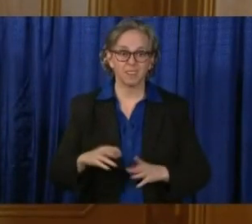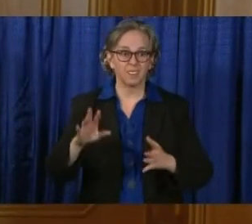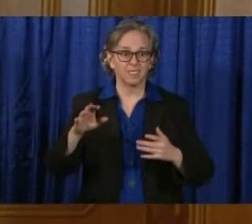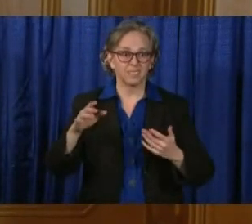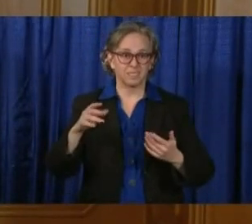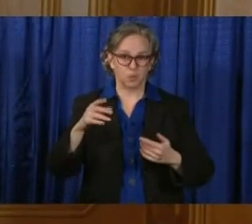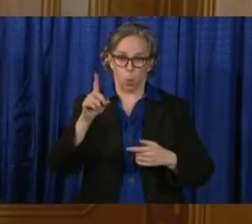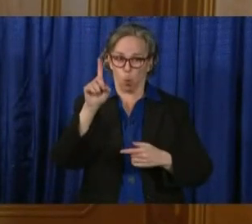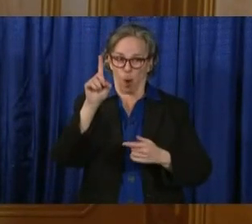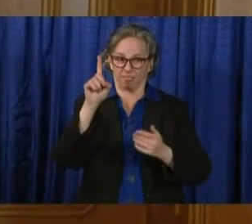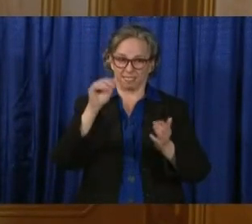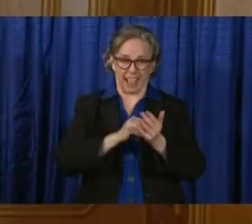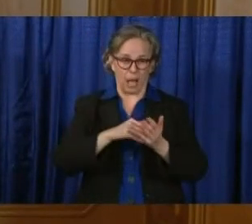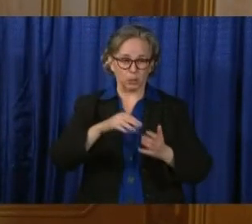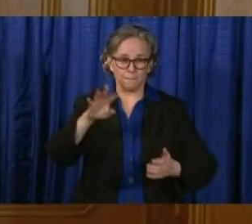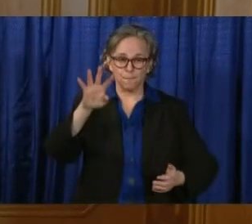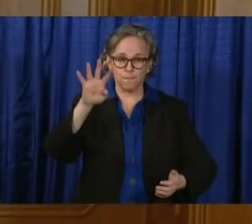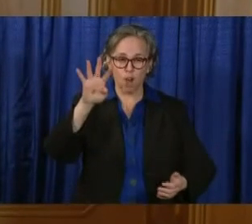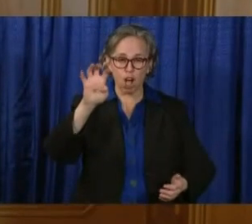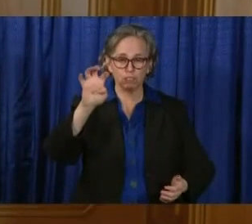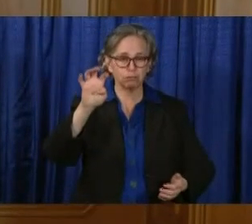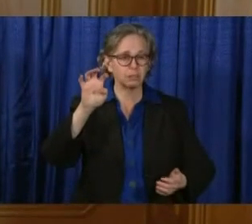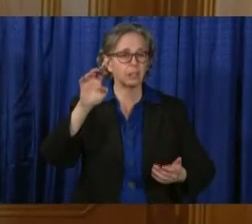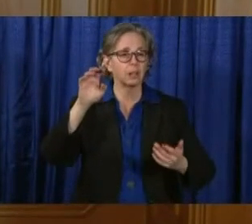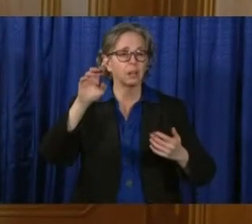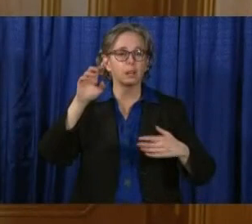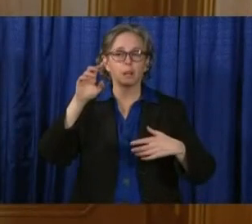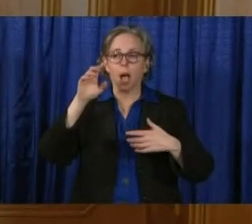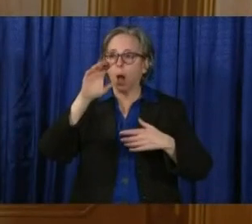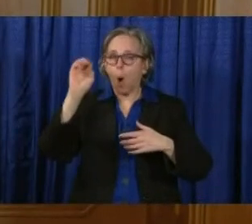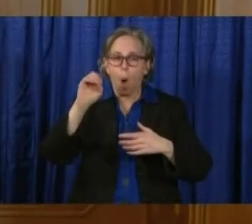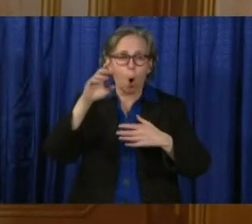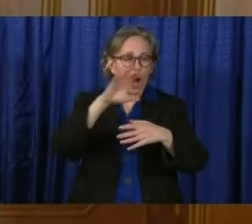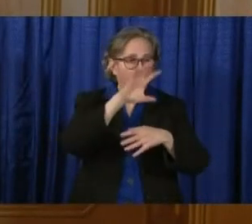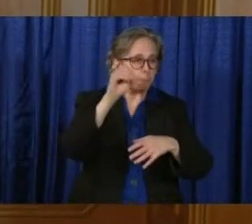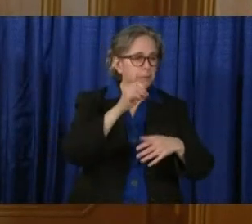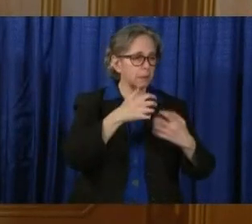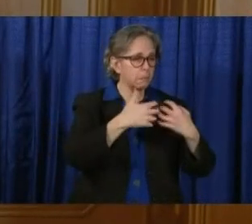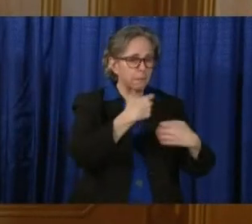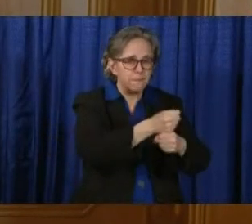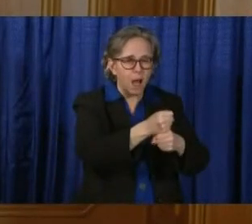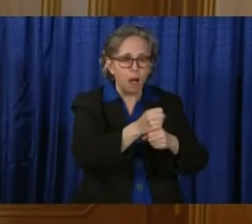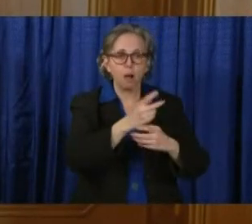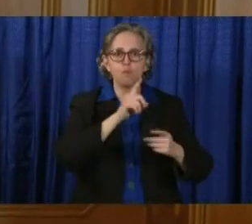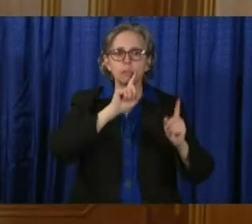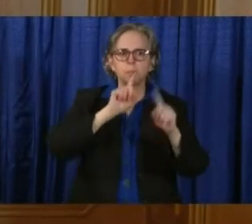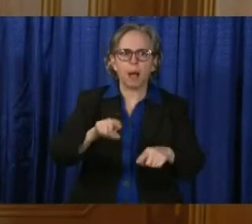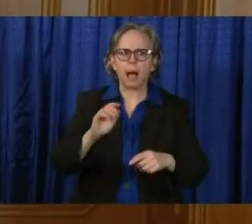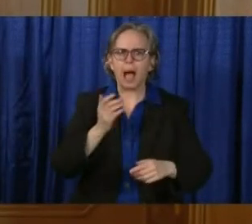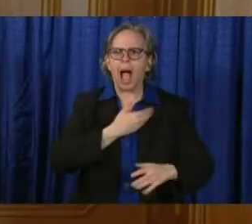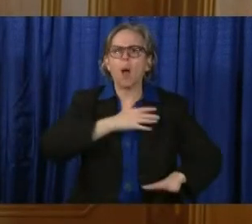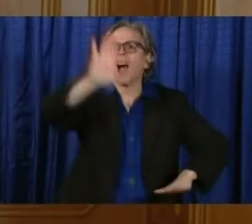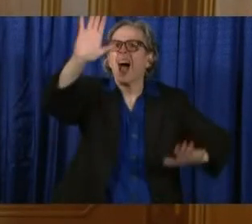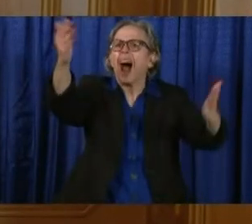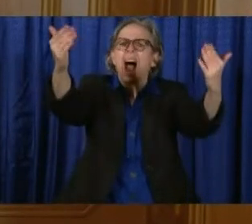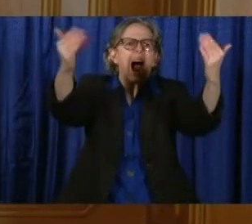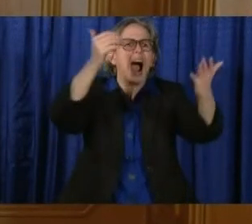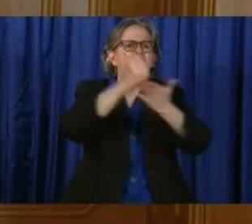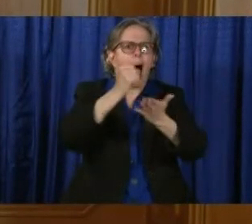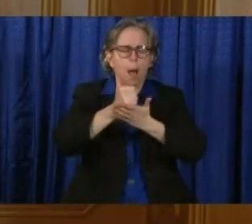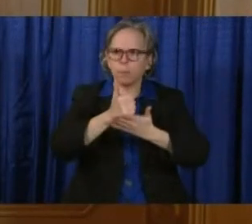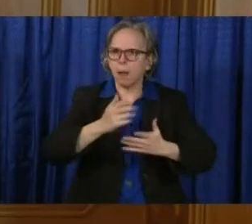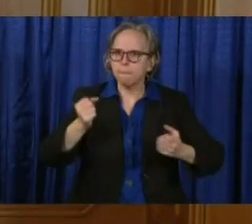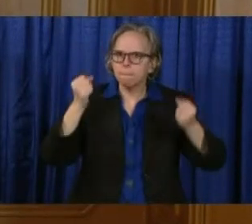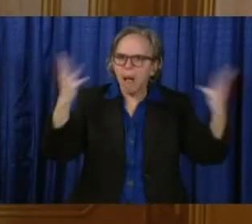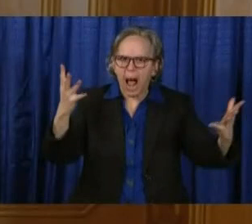manufacturers, companies, who have responded to our call to try to help us, and so I want to thank each and every one